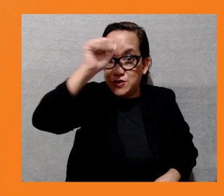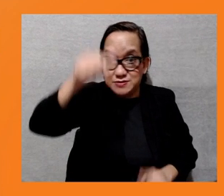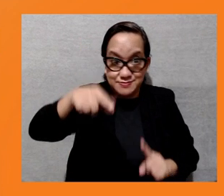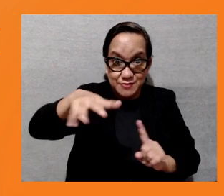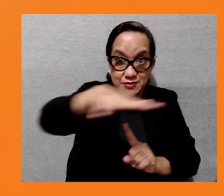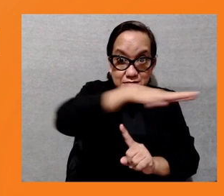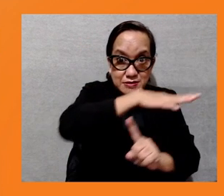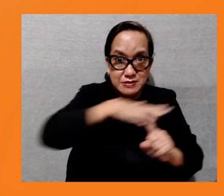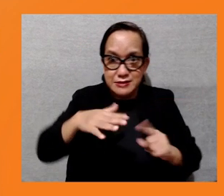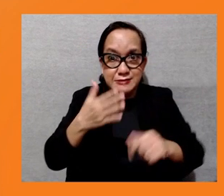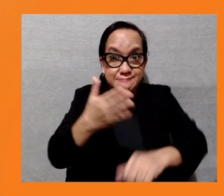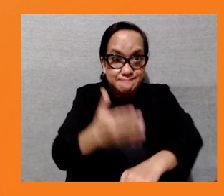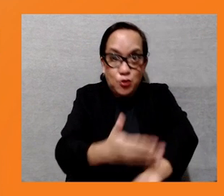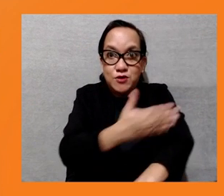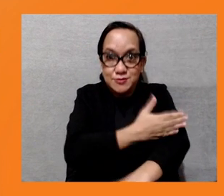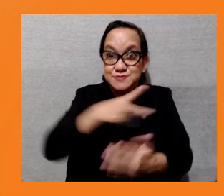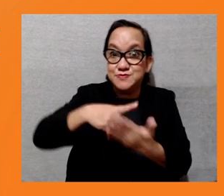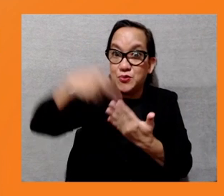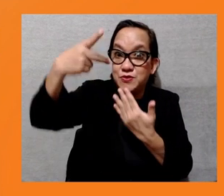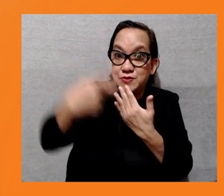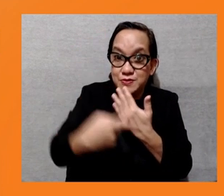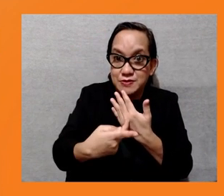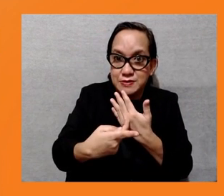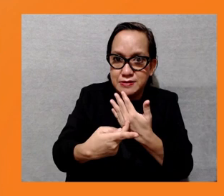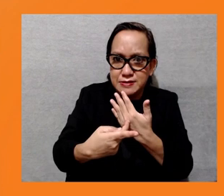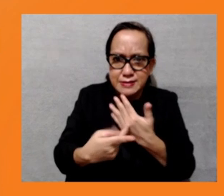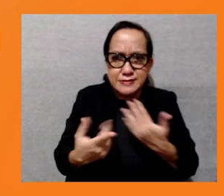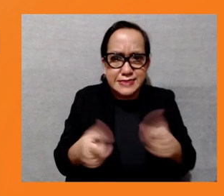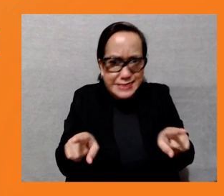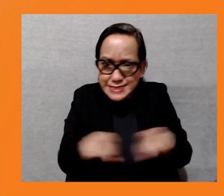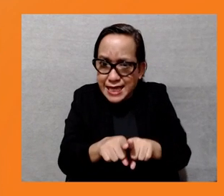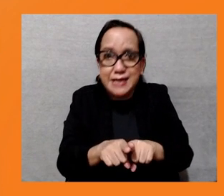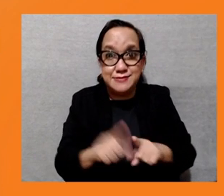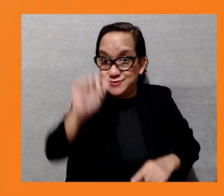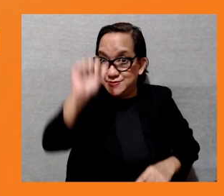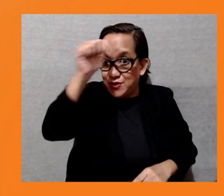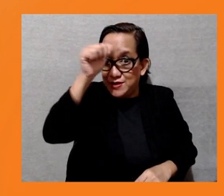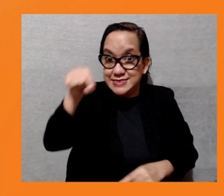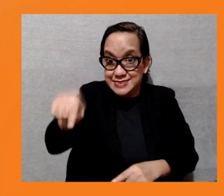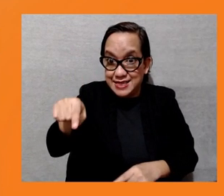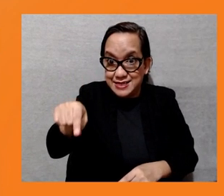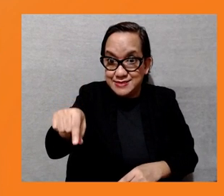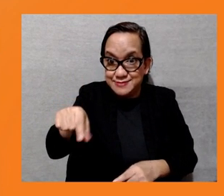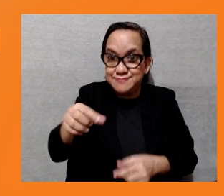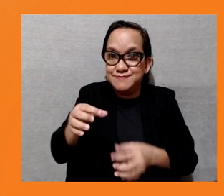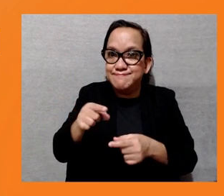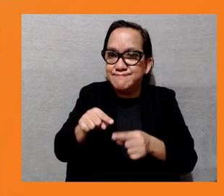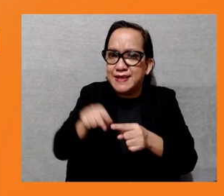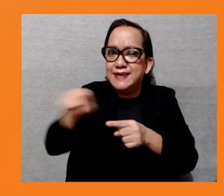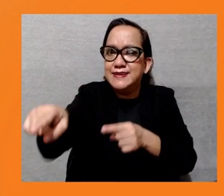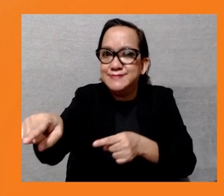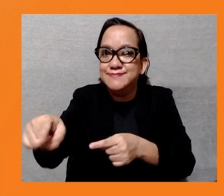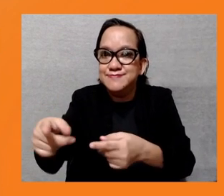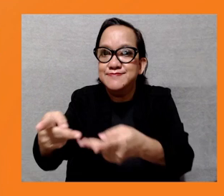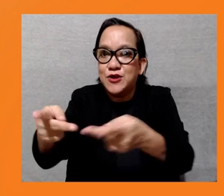both of which are in India. Now, this creates a snowball effect for project affected people in